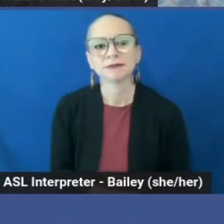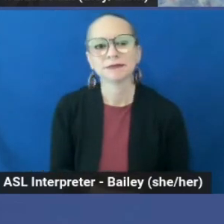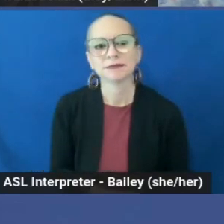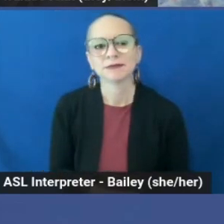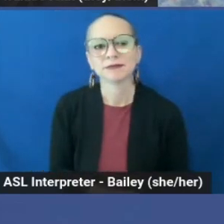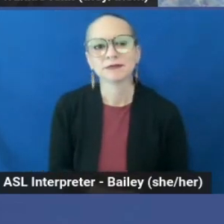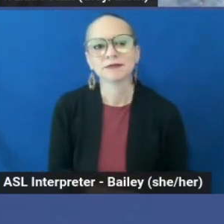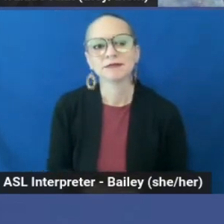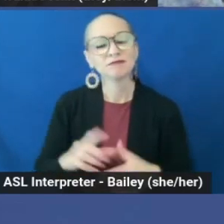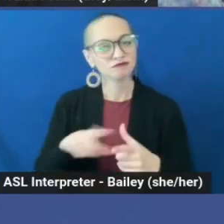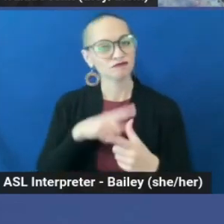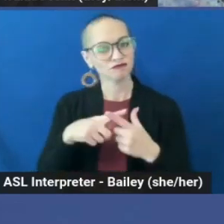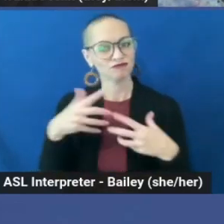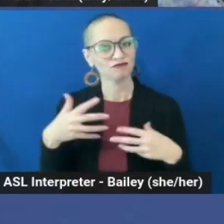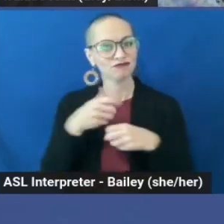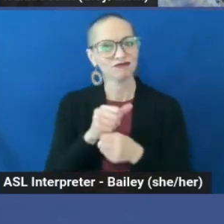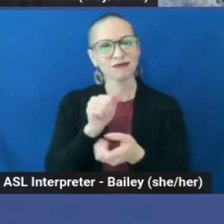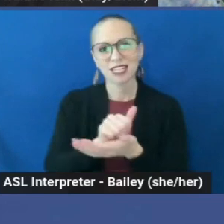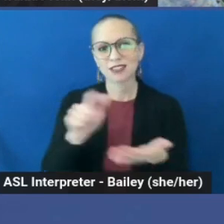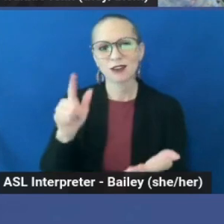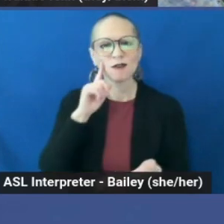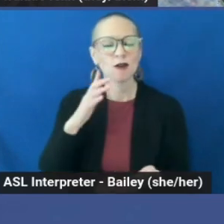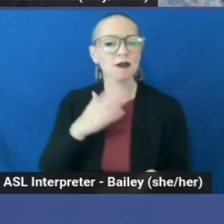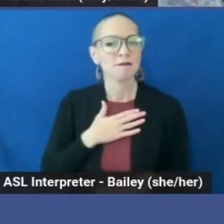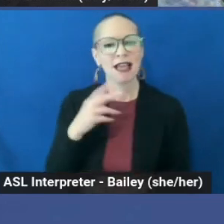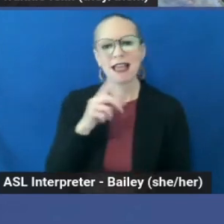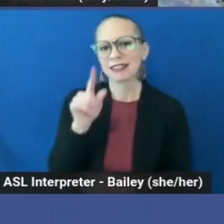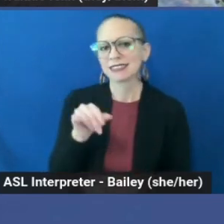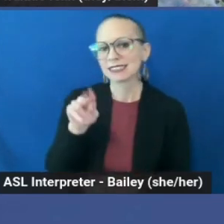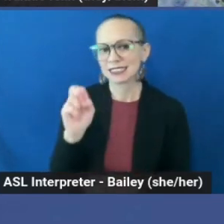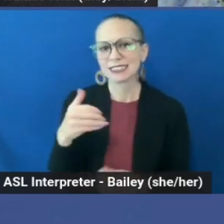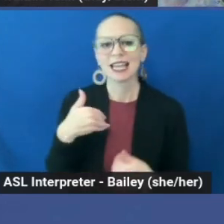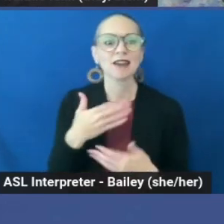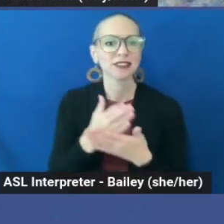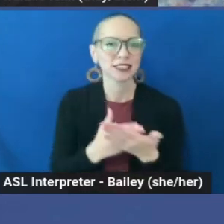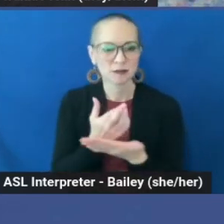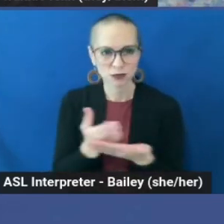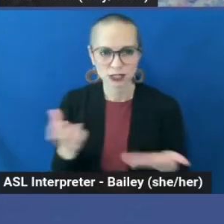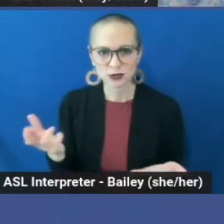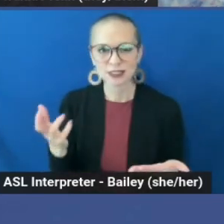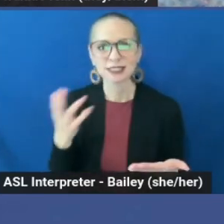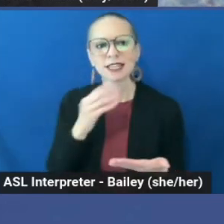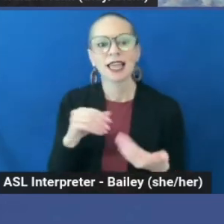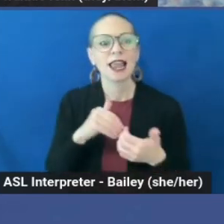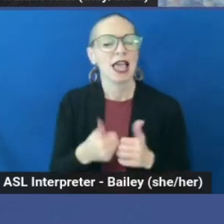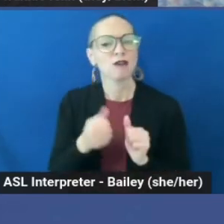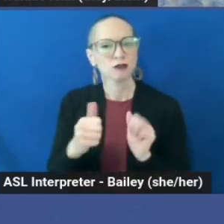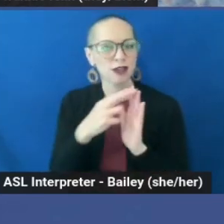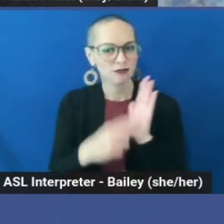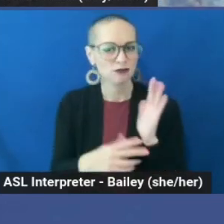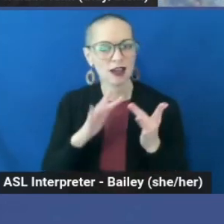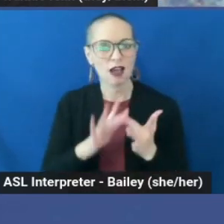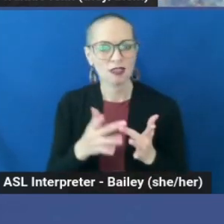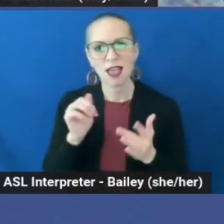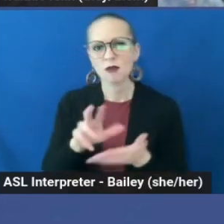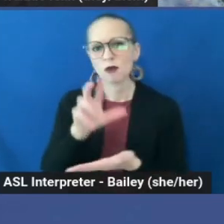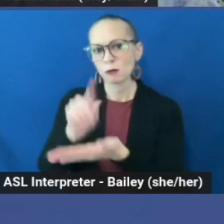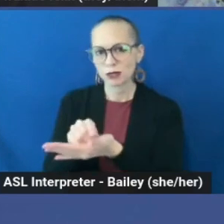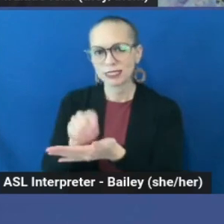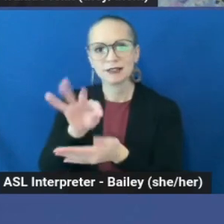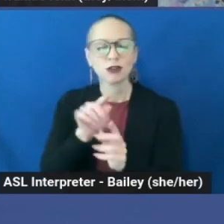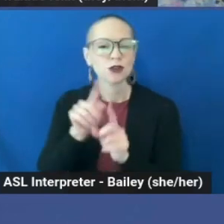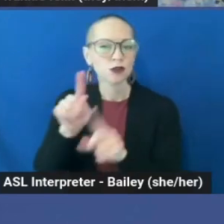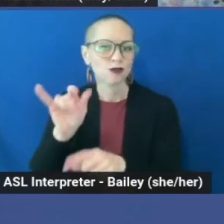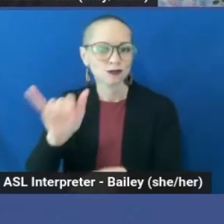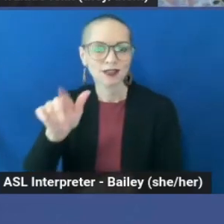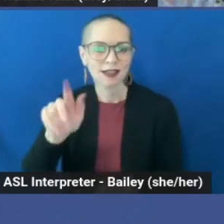And then that's it for the zine. I've got some resources and a way to read it online or print it if you go to that